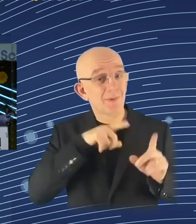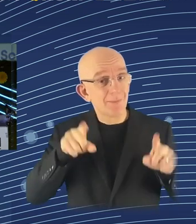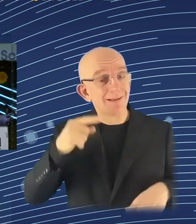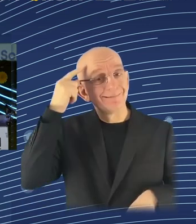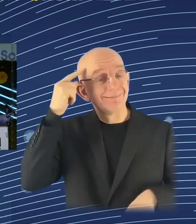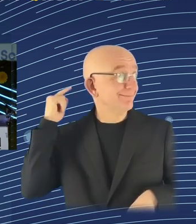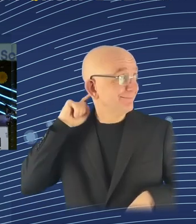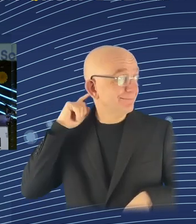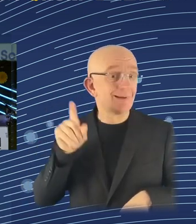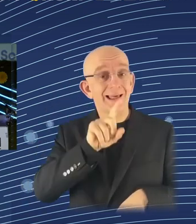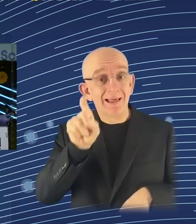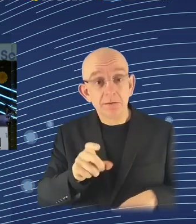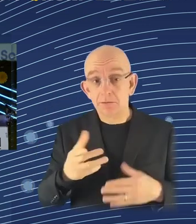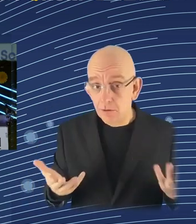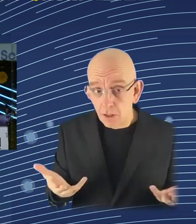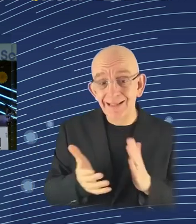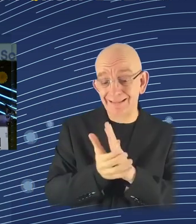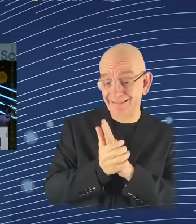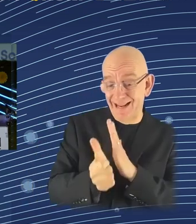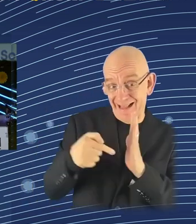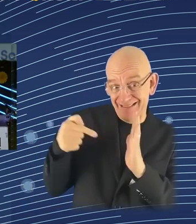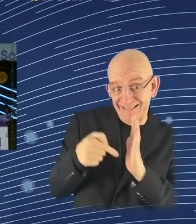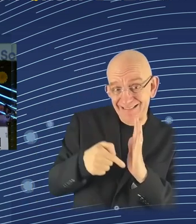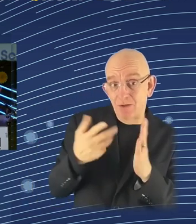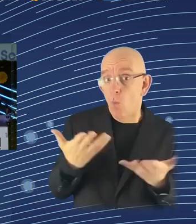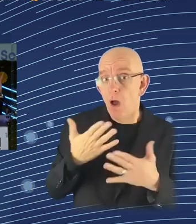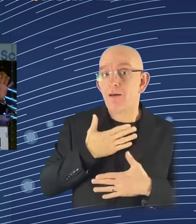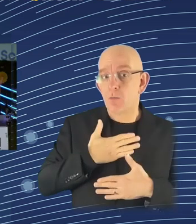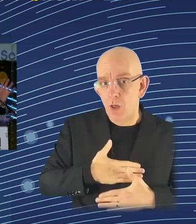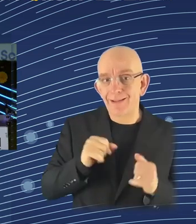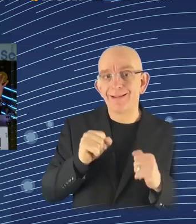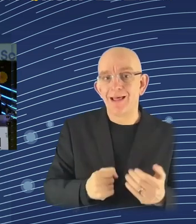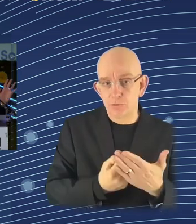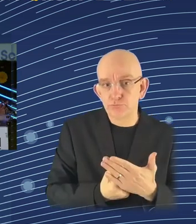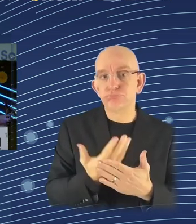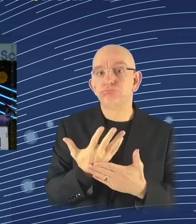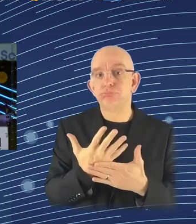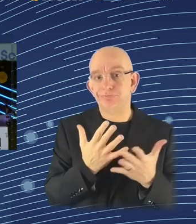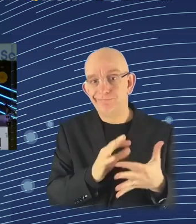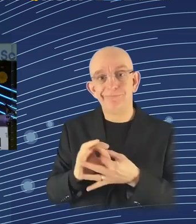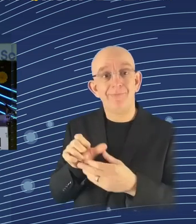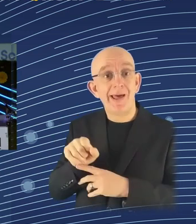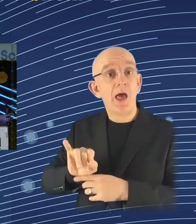and not whether there will be jobs. I guarantee you there will be jobs but you need to have the right skills if you are going to do well.